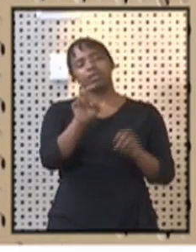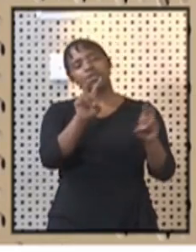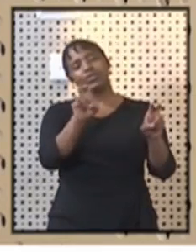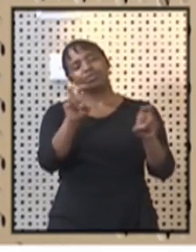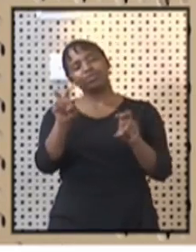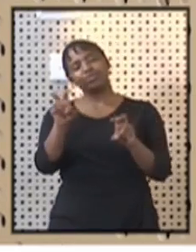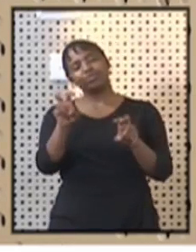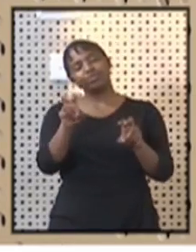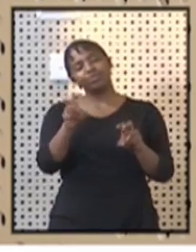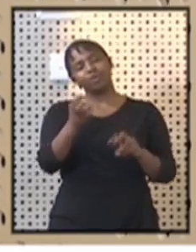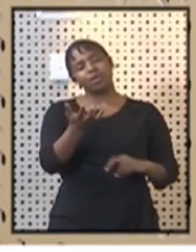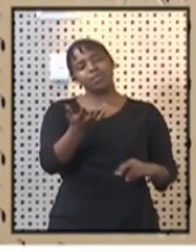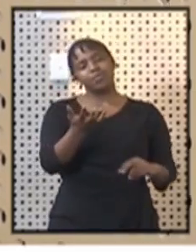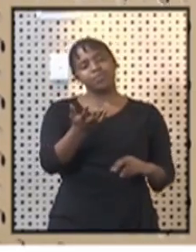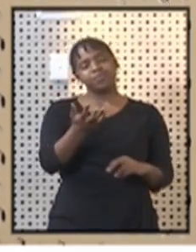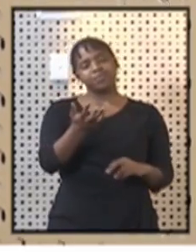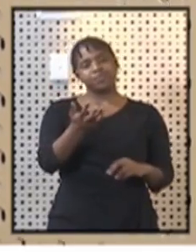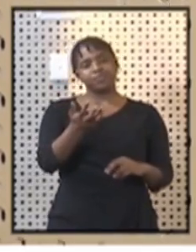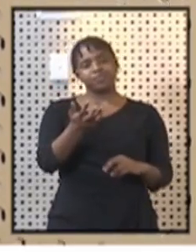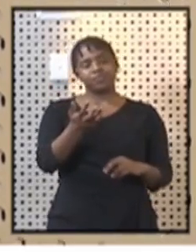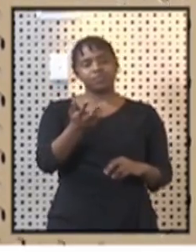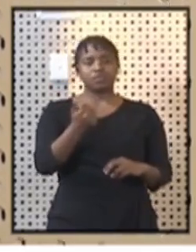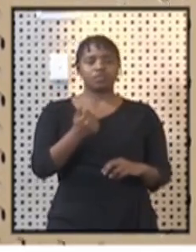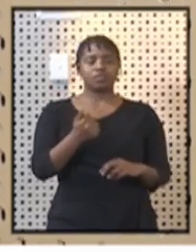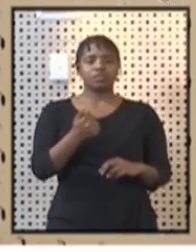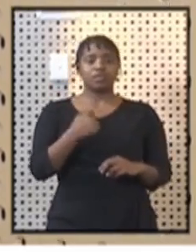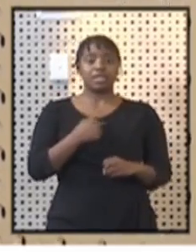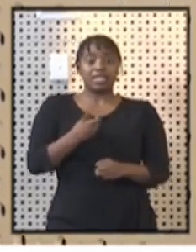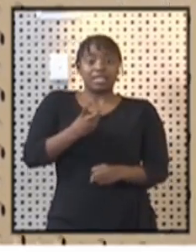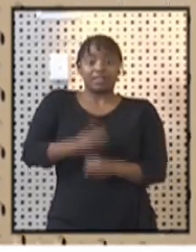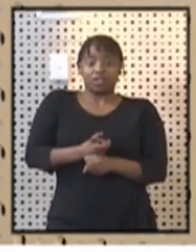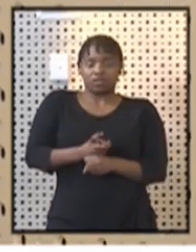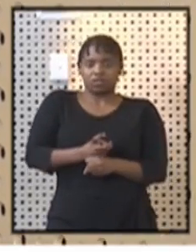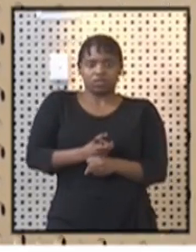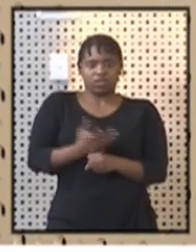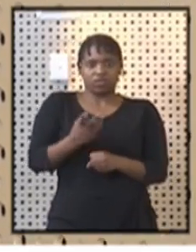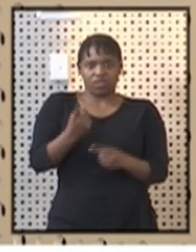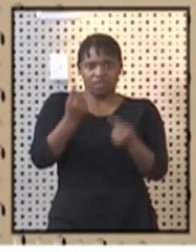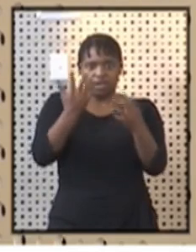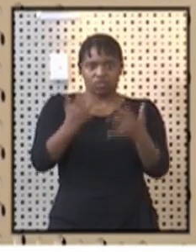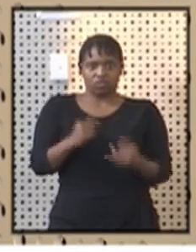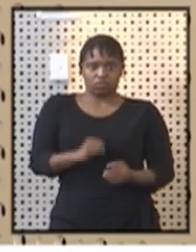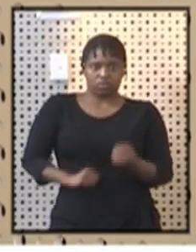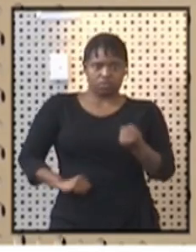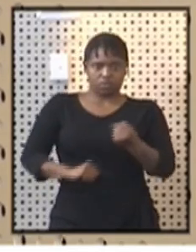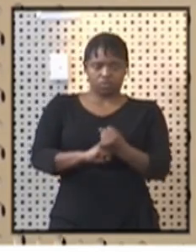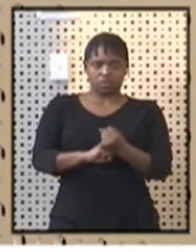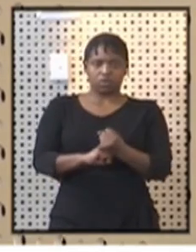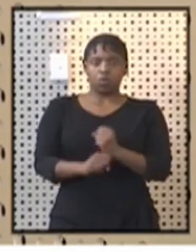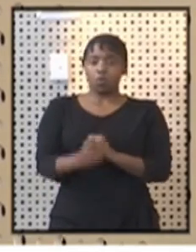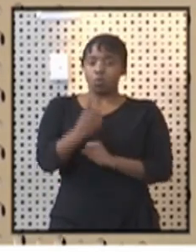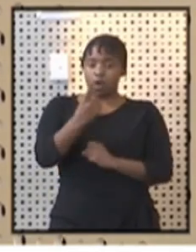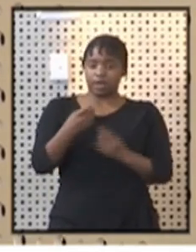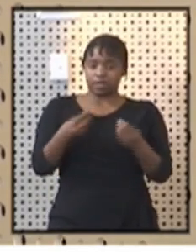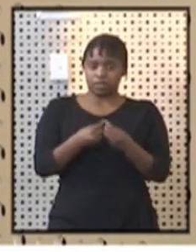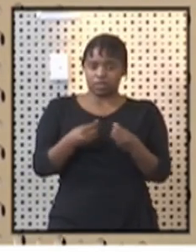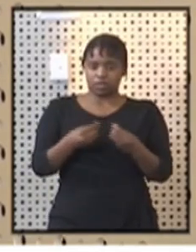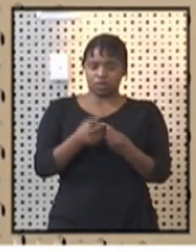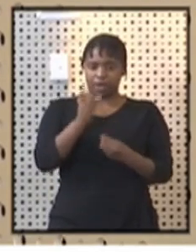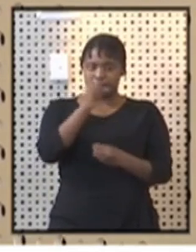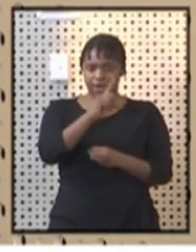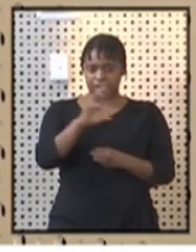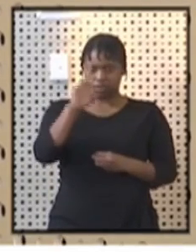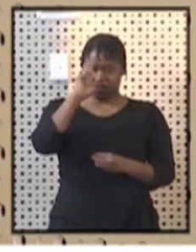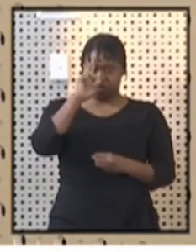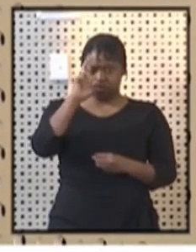the resources and the difficulties in terms of financial support. One of the things that we've got to remember is that